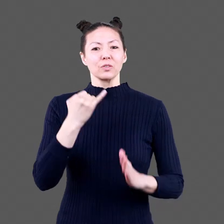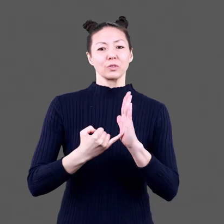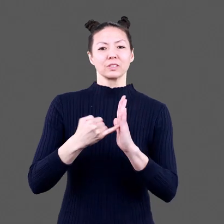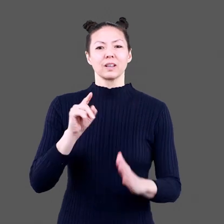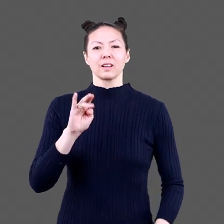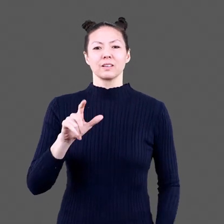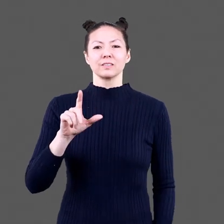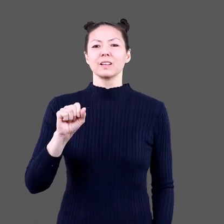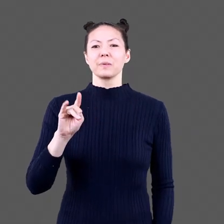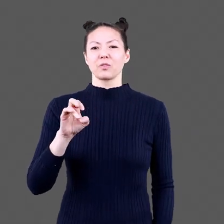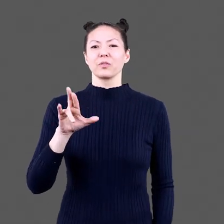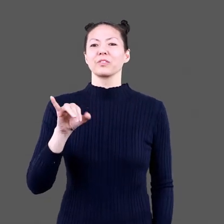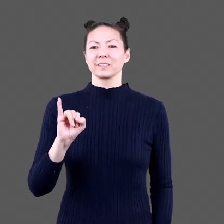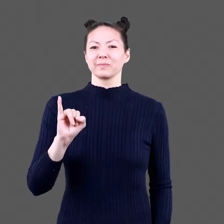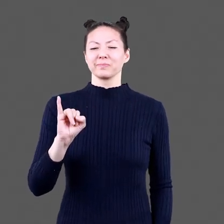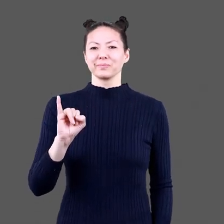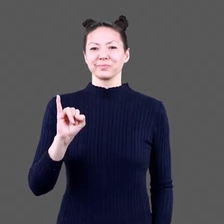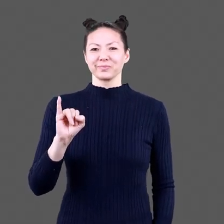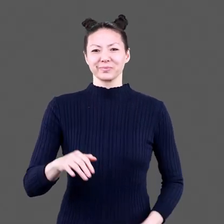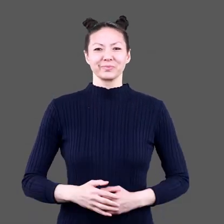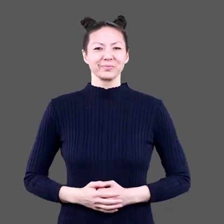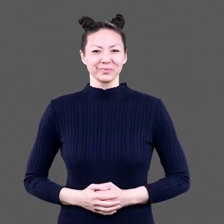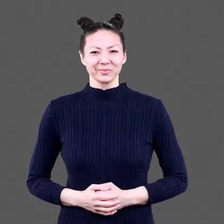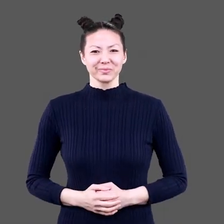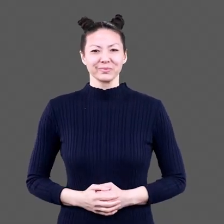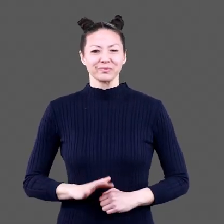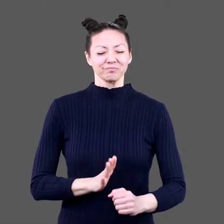Barlow From illustrations by Daniel Salmieri